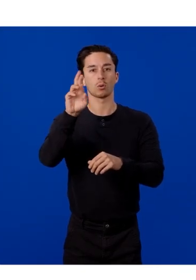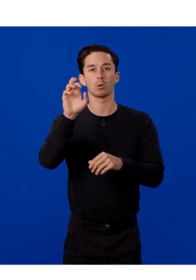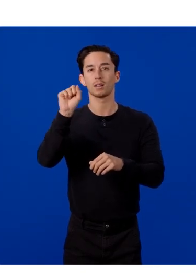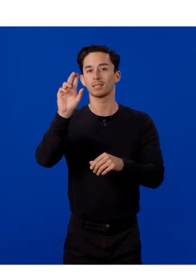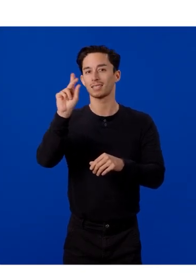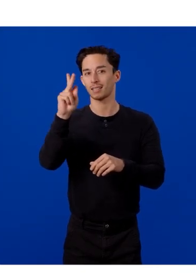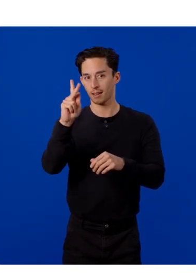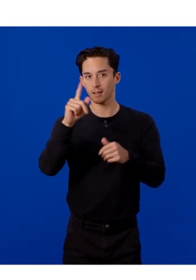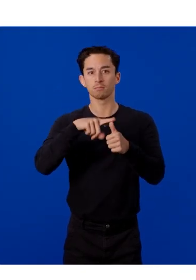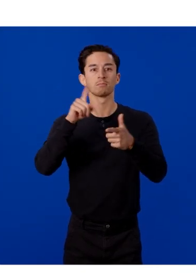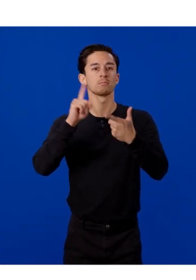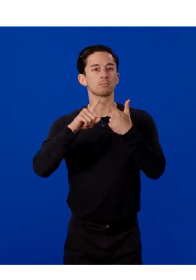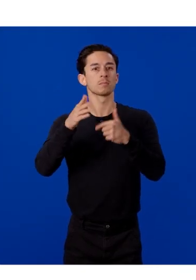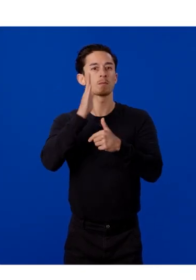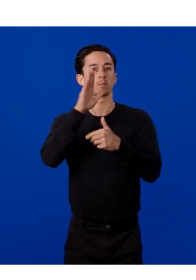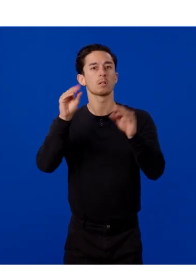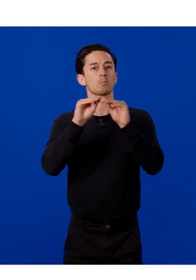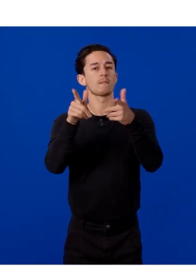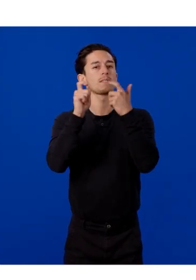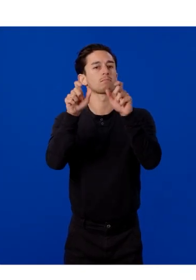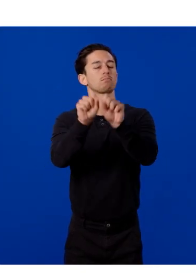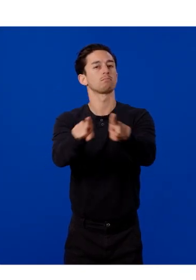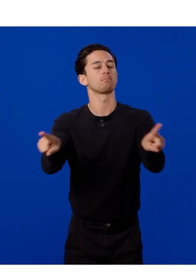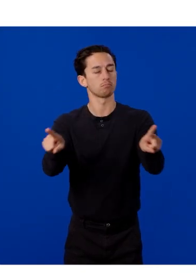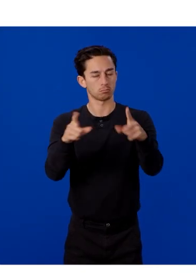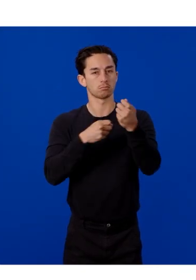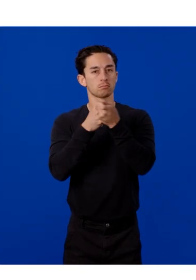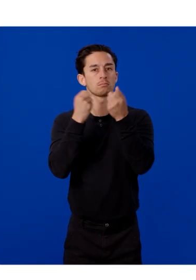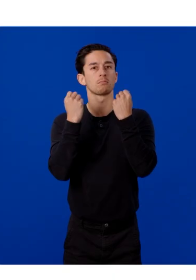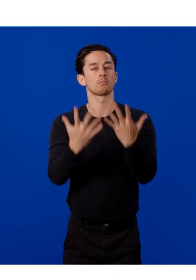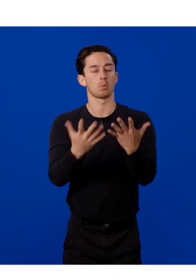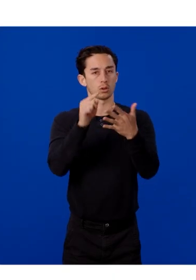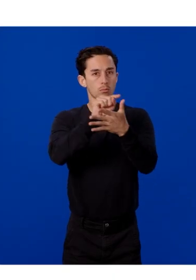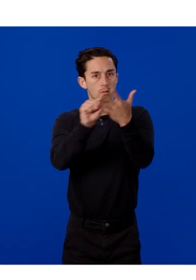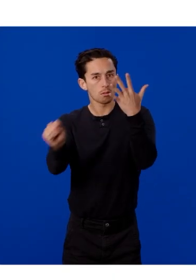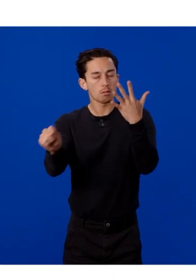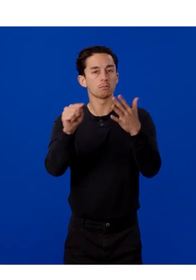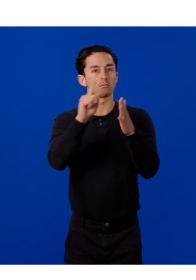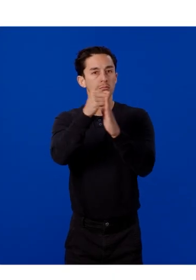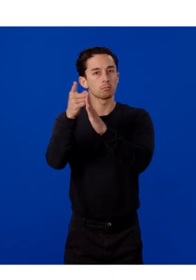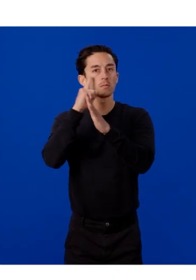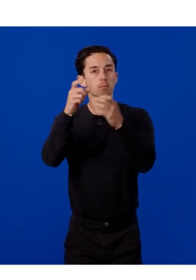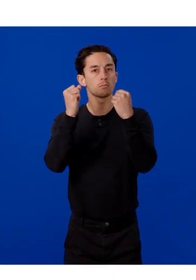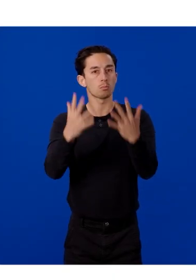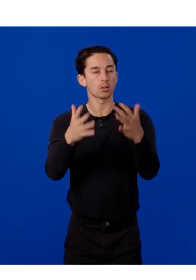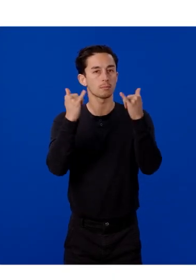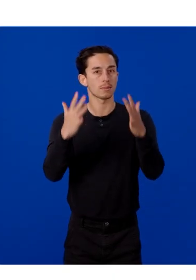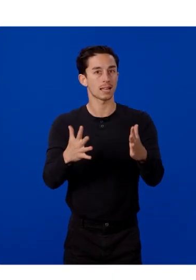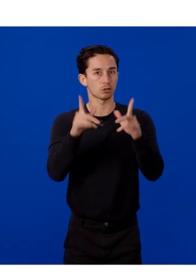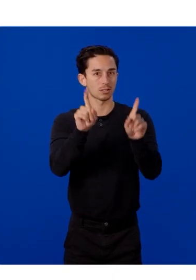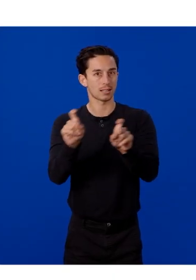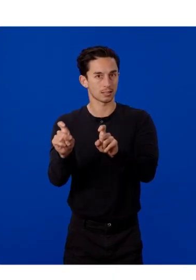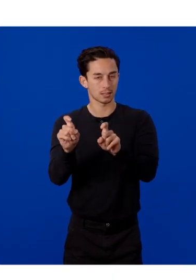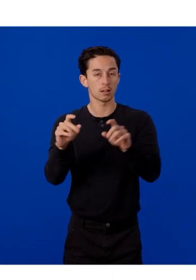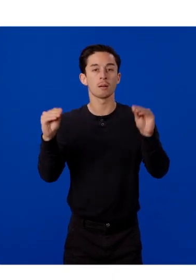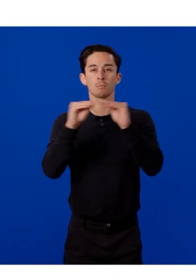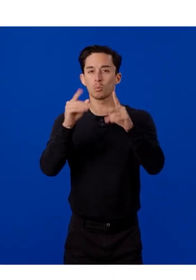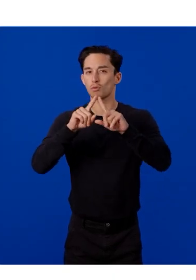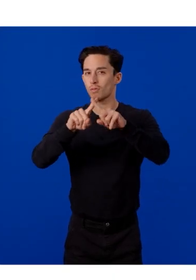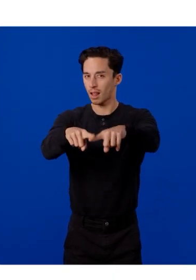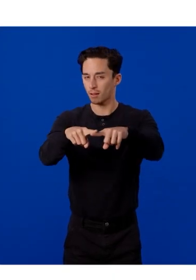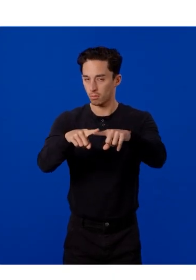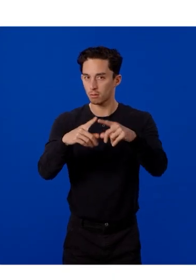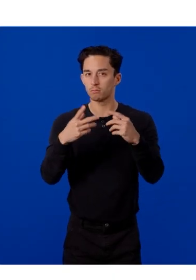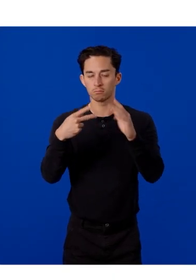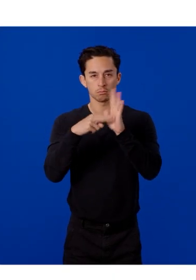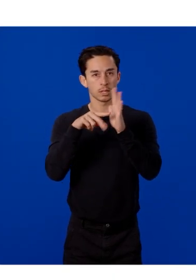launches faster, and supports multiple instances for multiplayer testing. It's also far more reliable, so you can focus